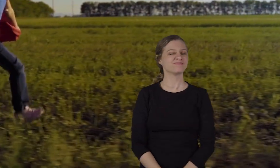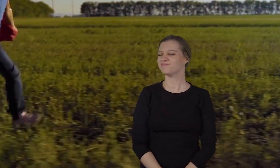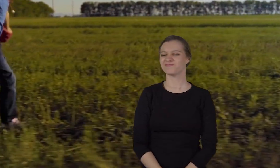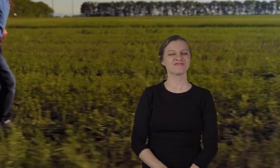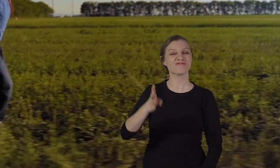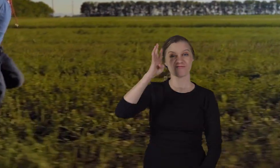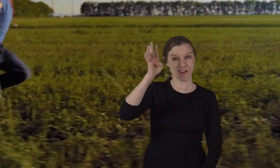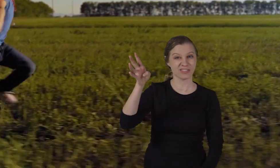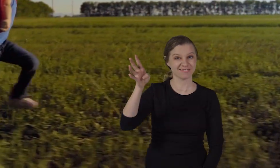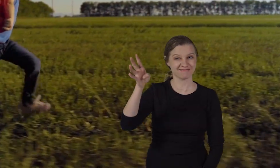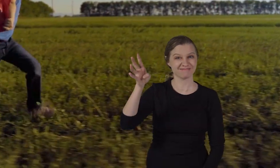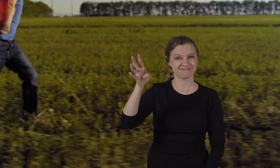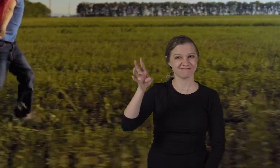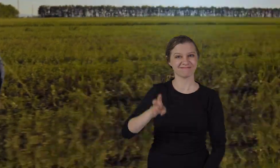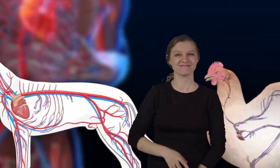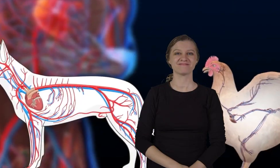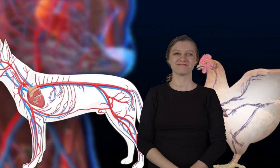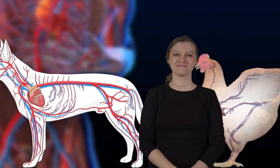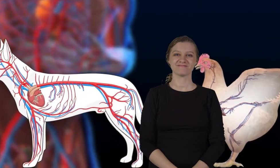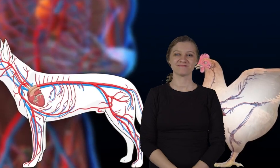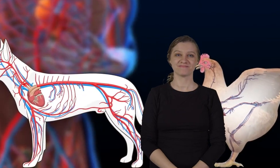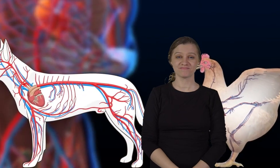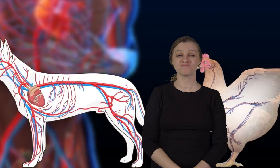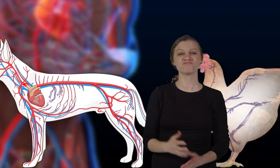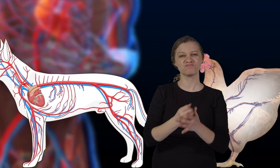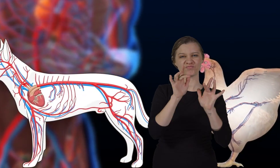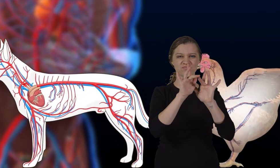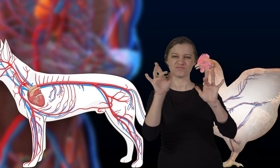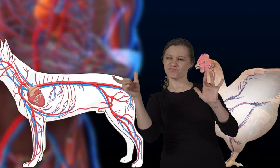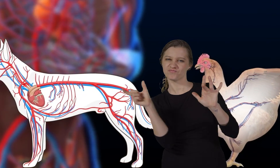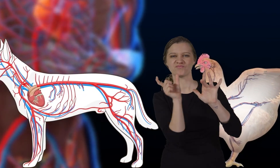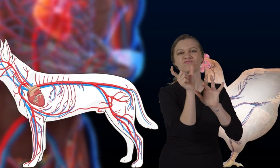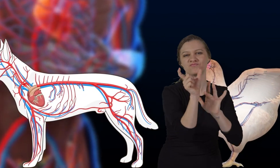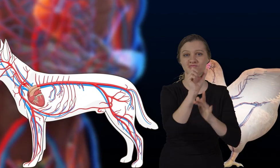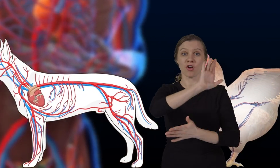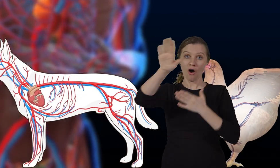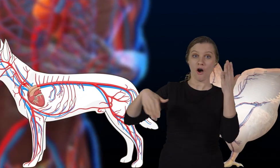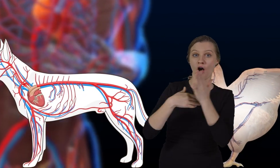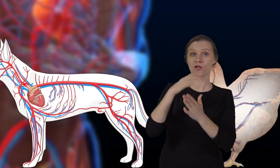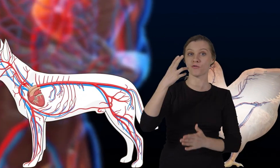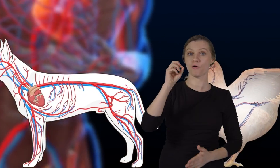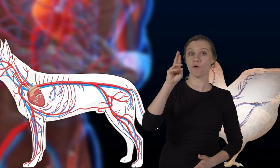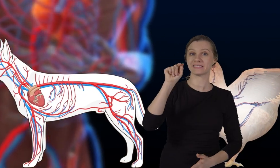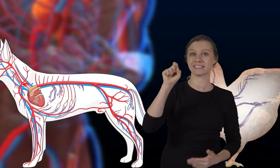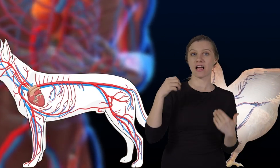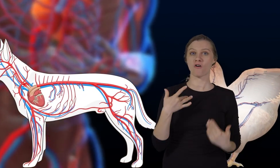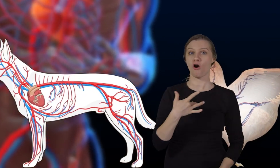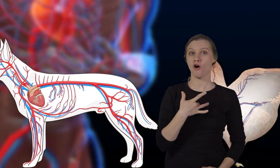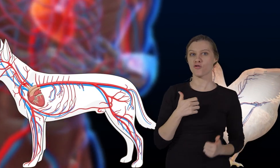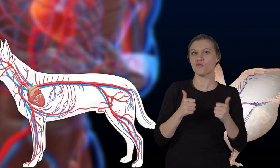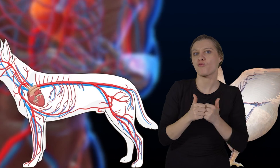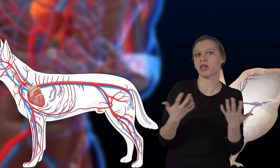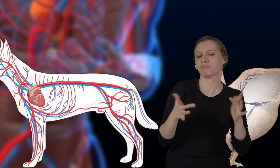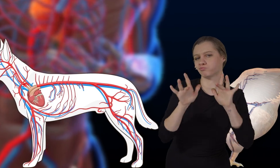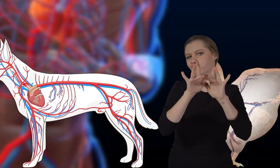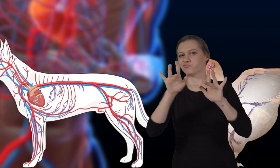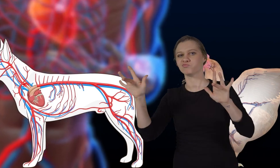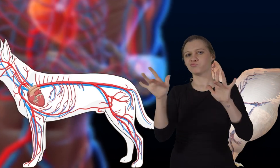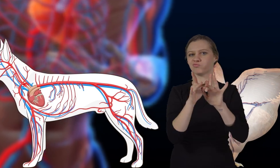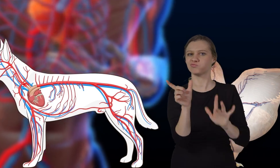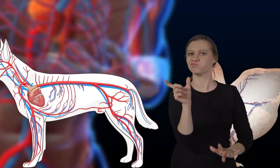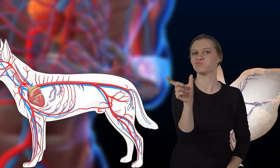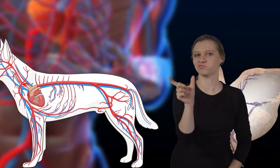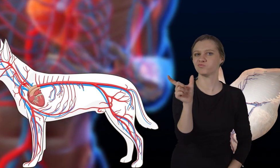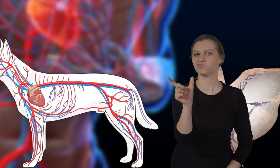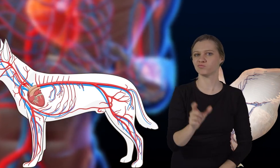False. Fill in the blank. All Chordates have a heart with blank.